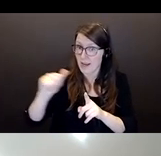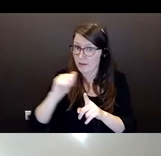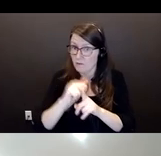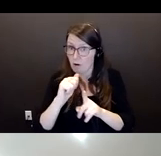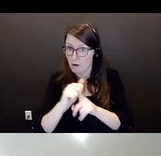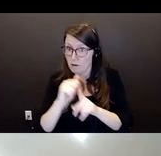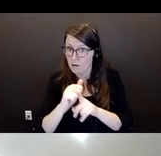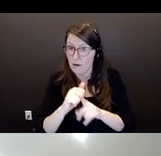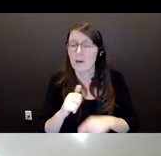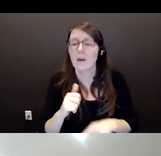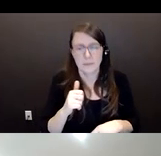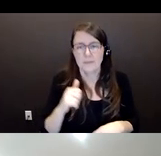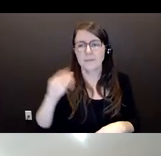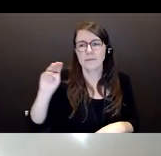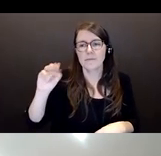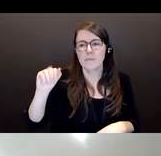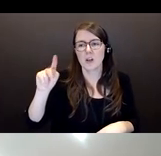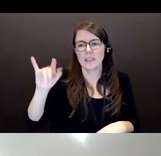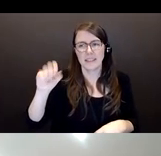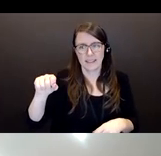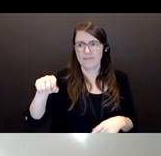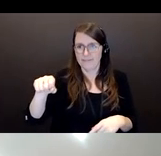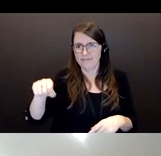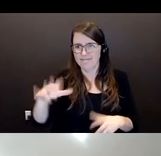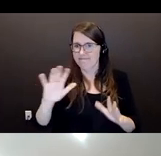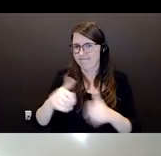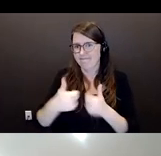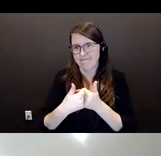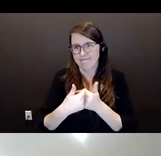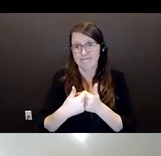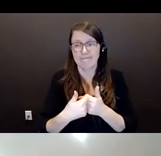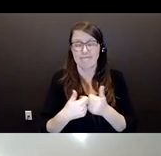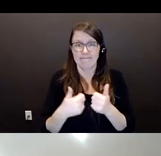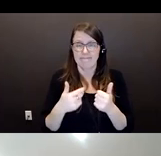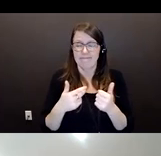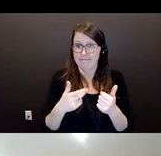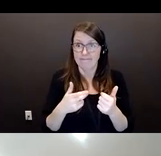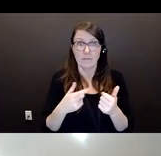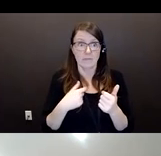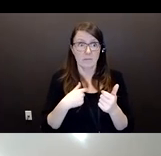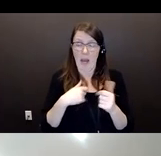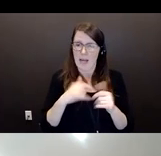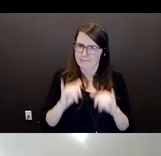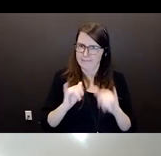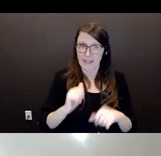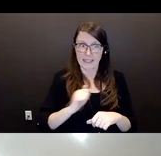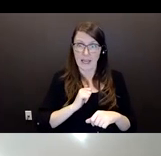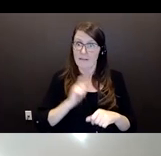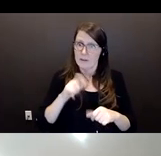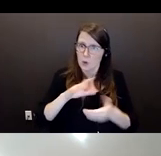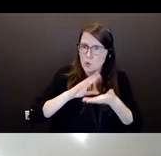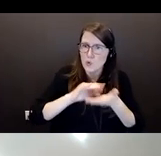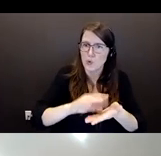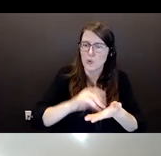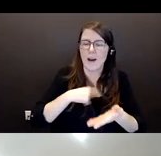world. It, in fact, to, uh, to understand that I actually went to, uh, Osgoode Hall to learn a multi-civilian civil side of